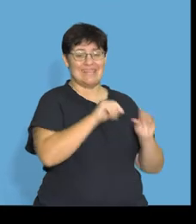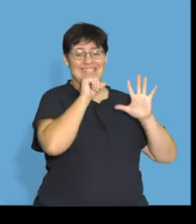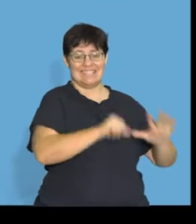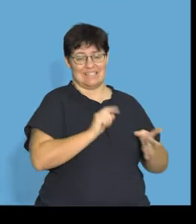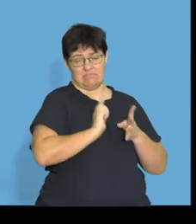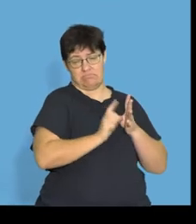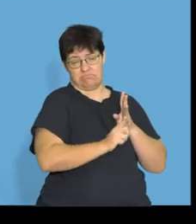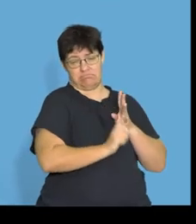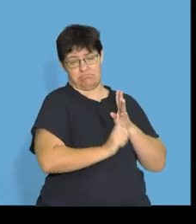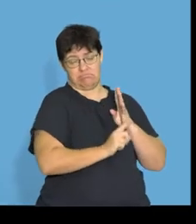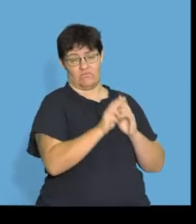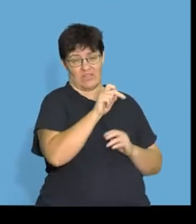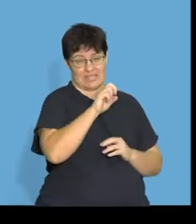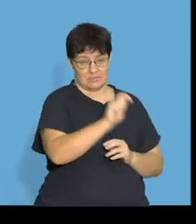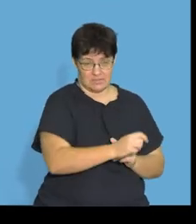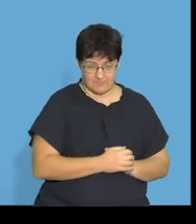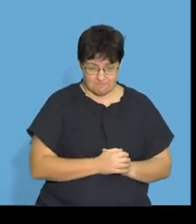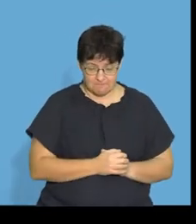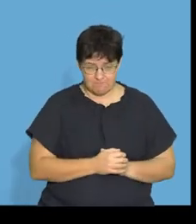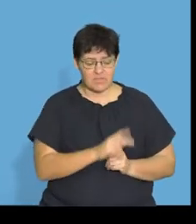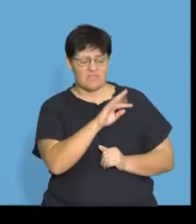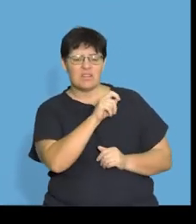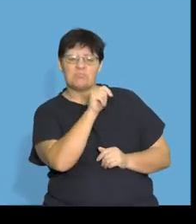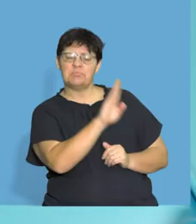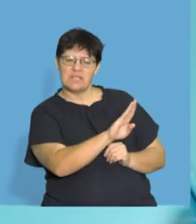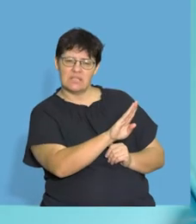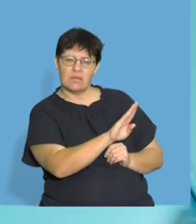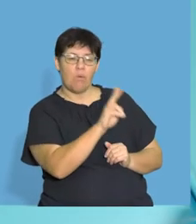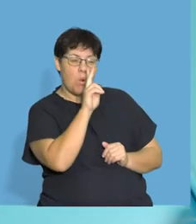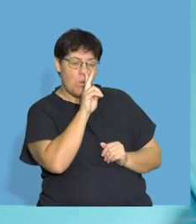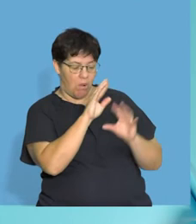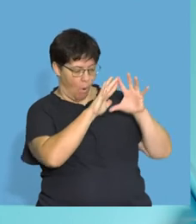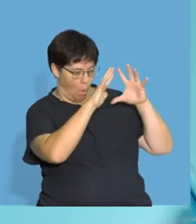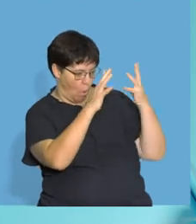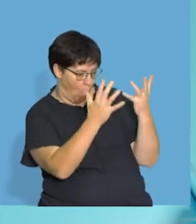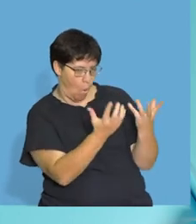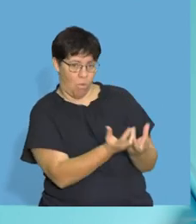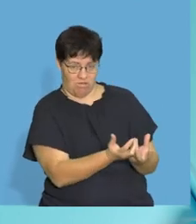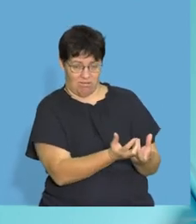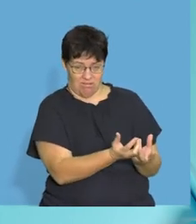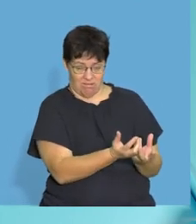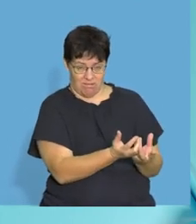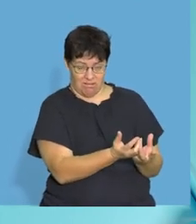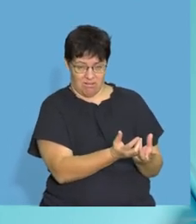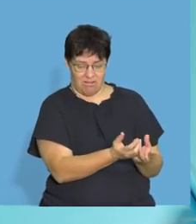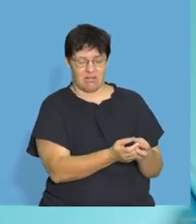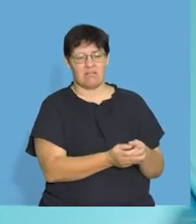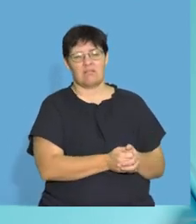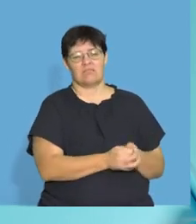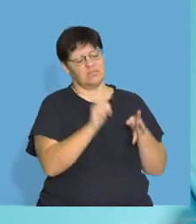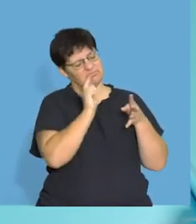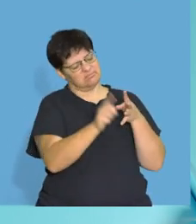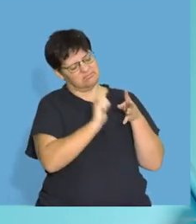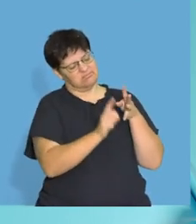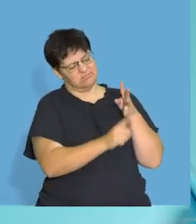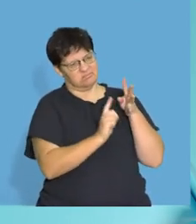so different kinds of vitamins. So when we look at vitamin B, we're just going to look at it as a general, right? There's a lot